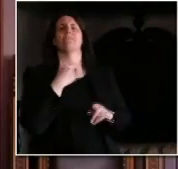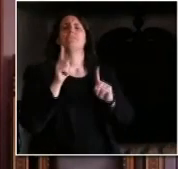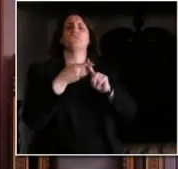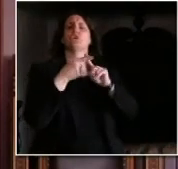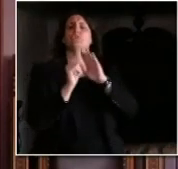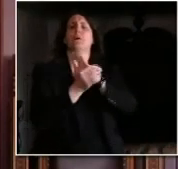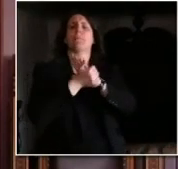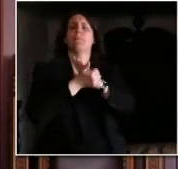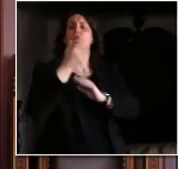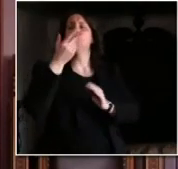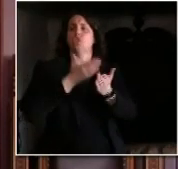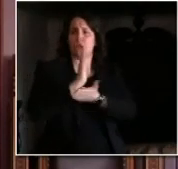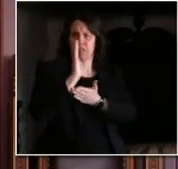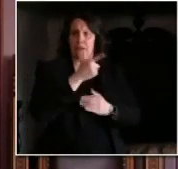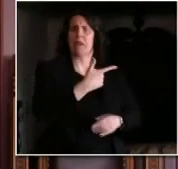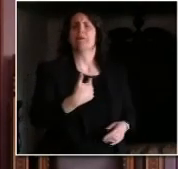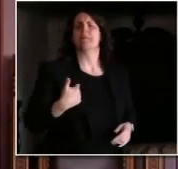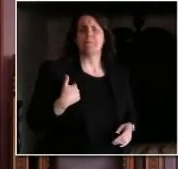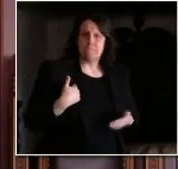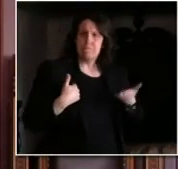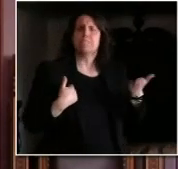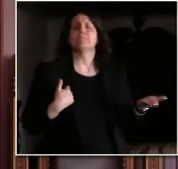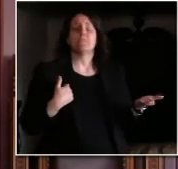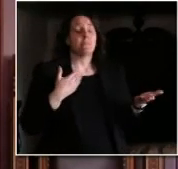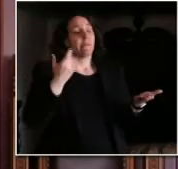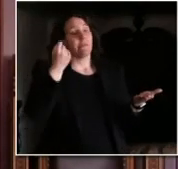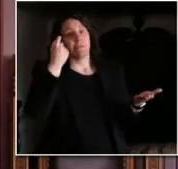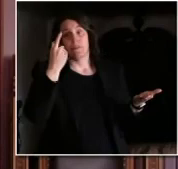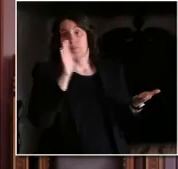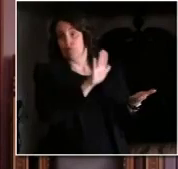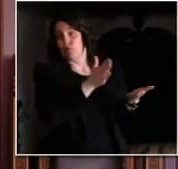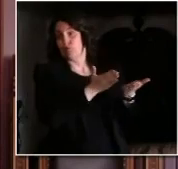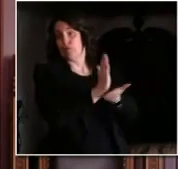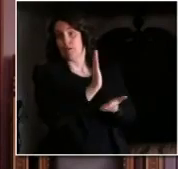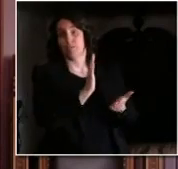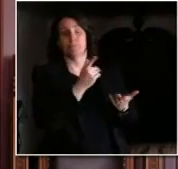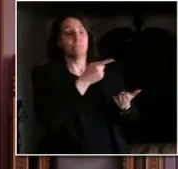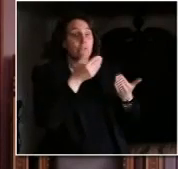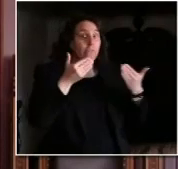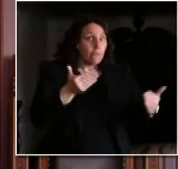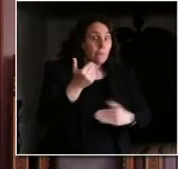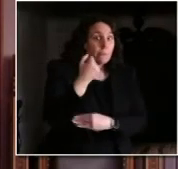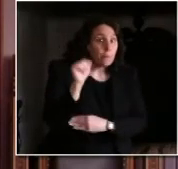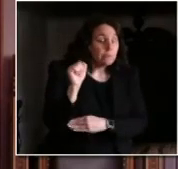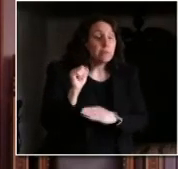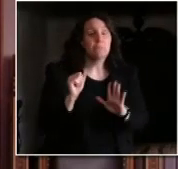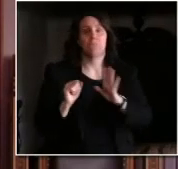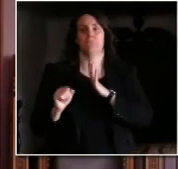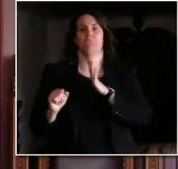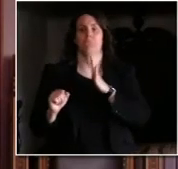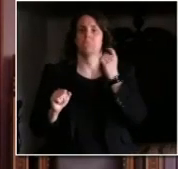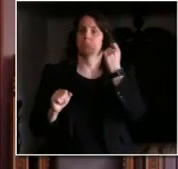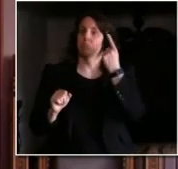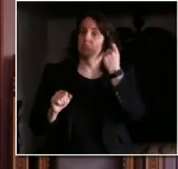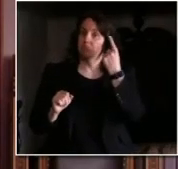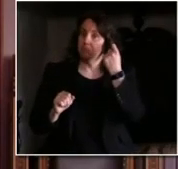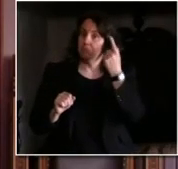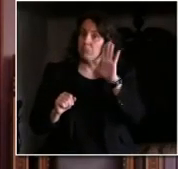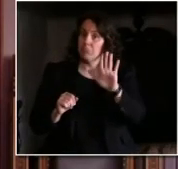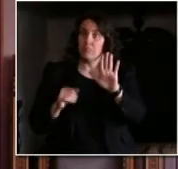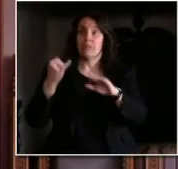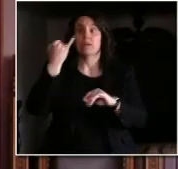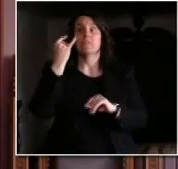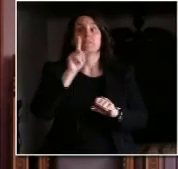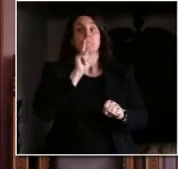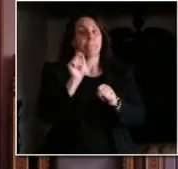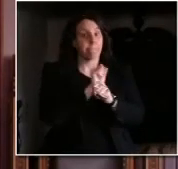that happens that it will happen again we're encouraging people that do come that they use